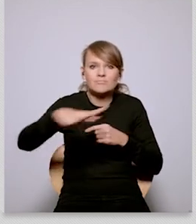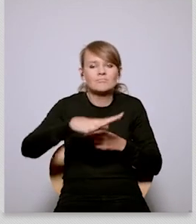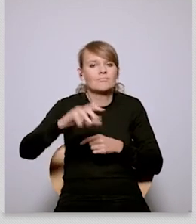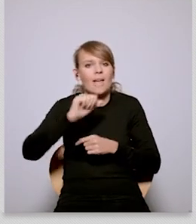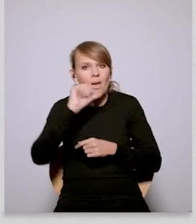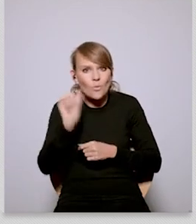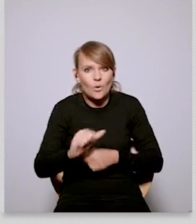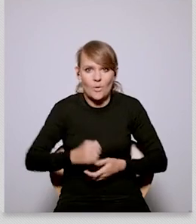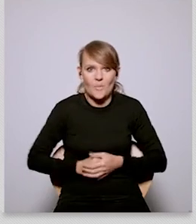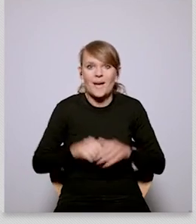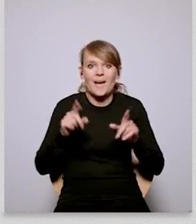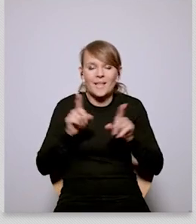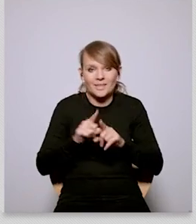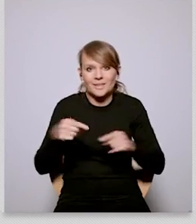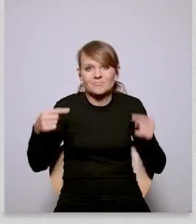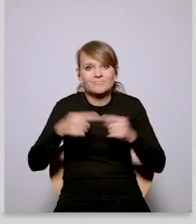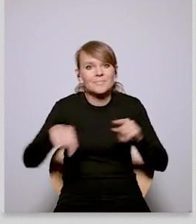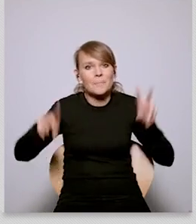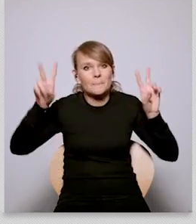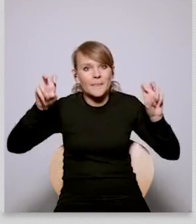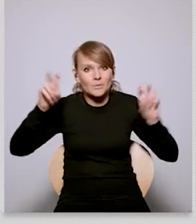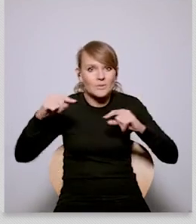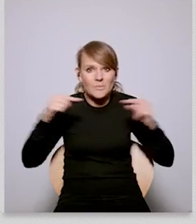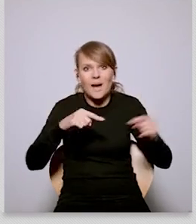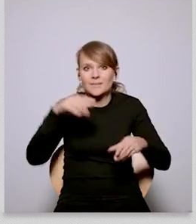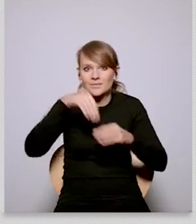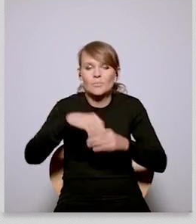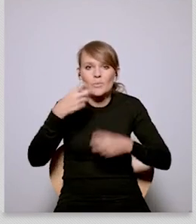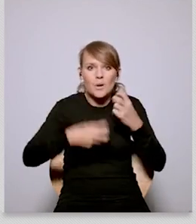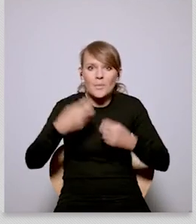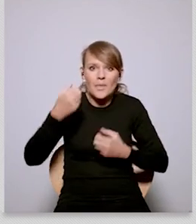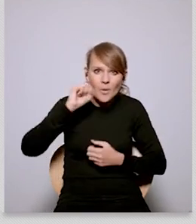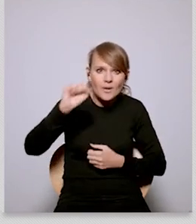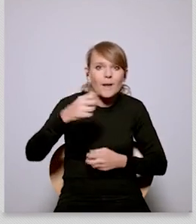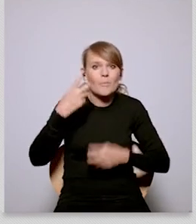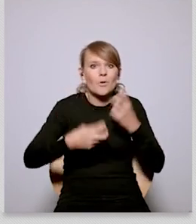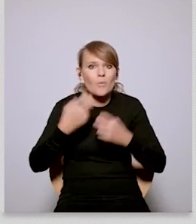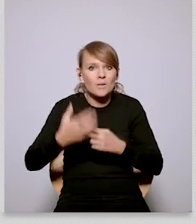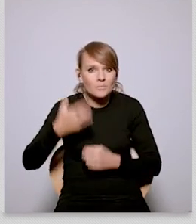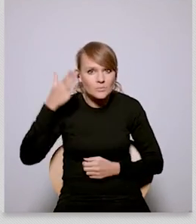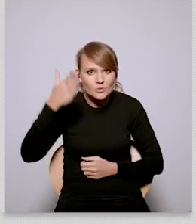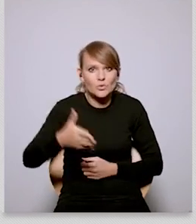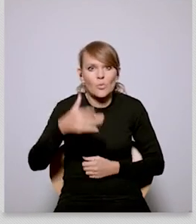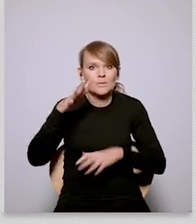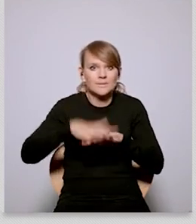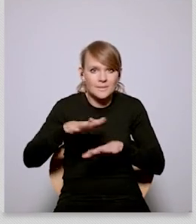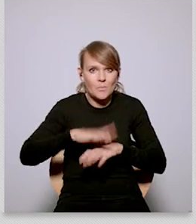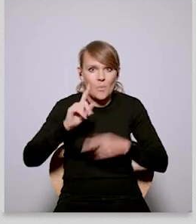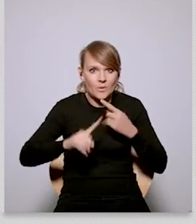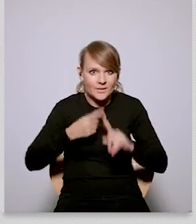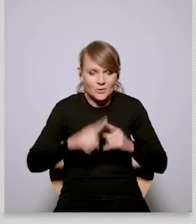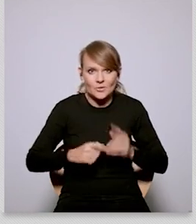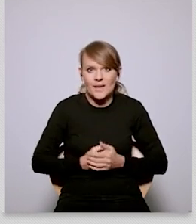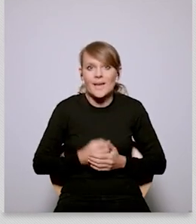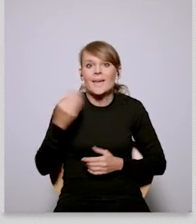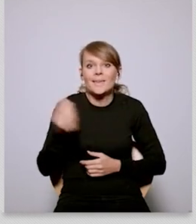these are not just national issues these are also european issues and we also have problems